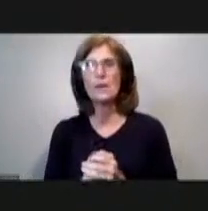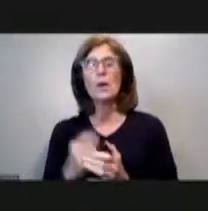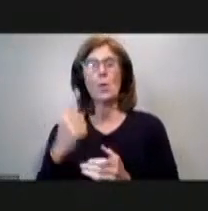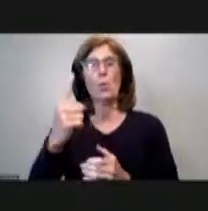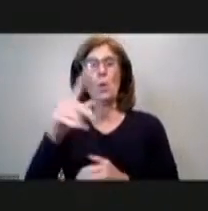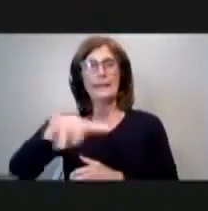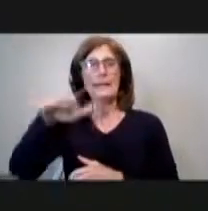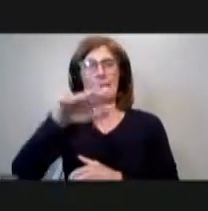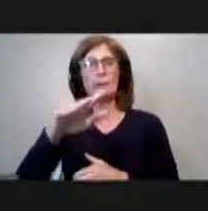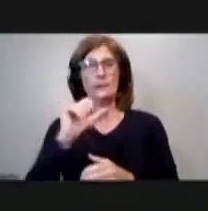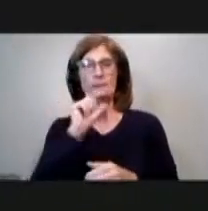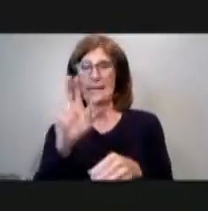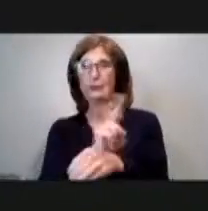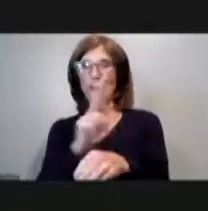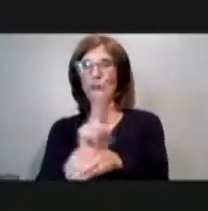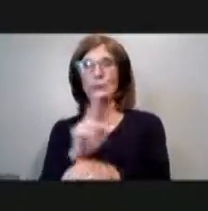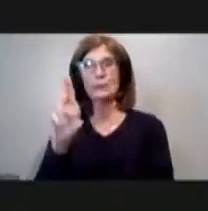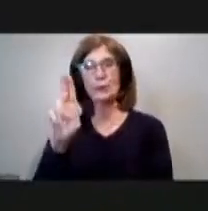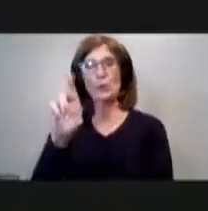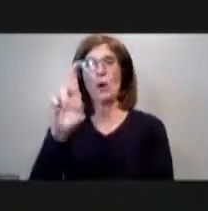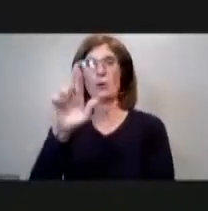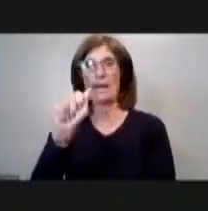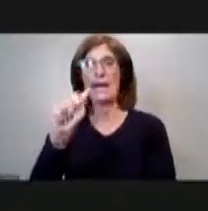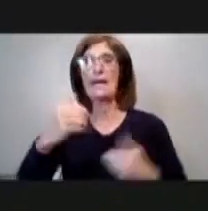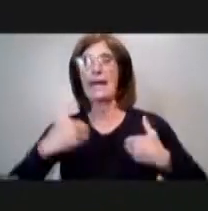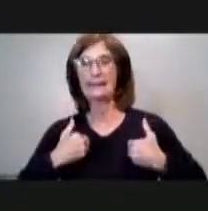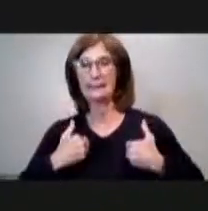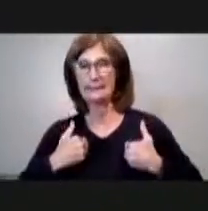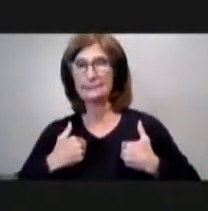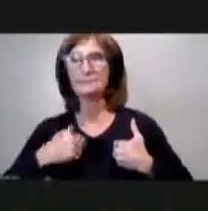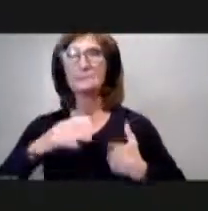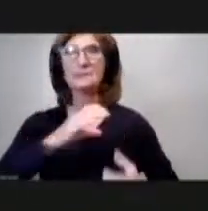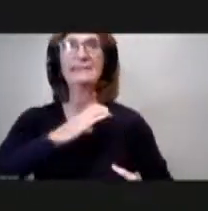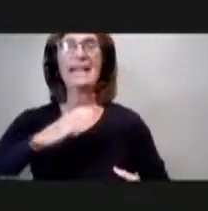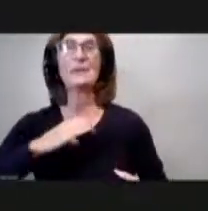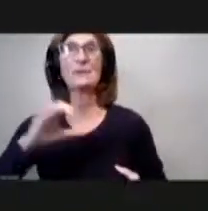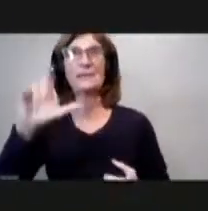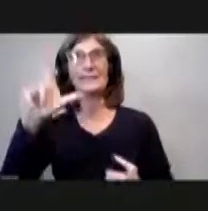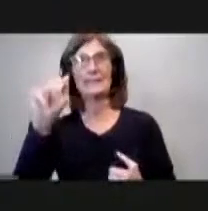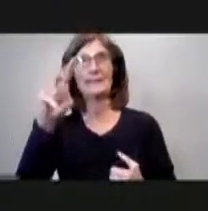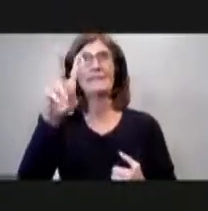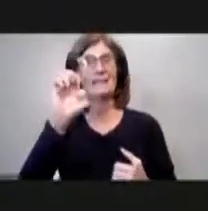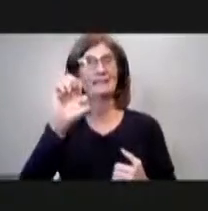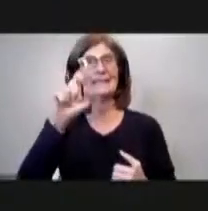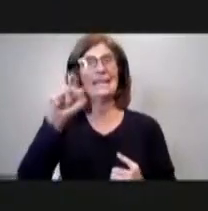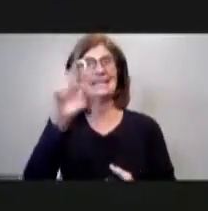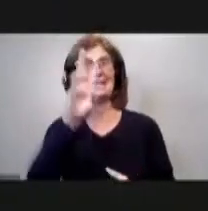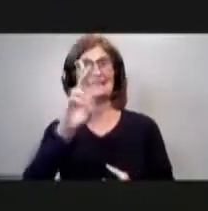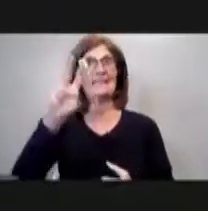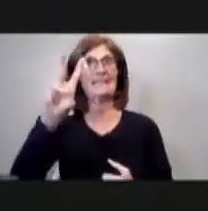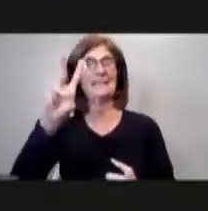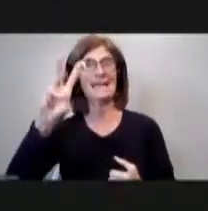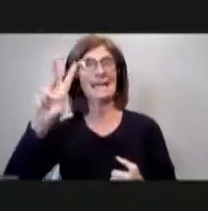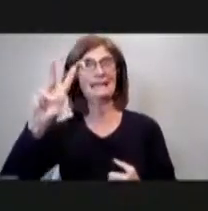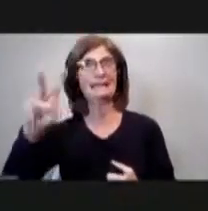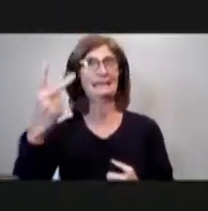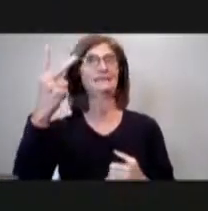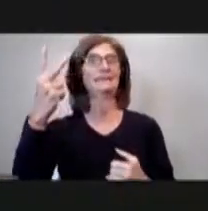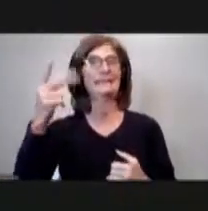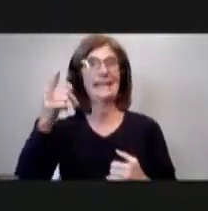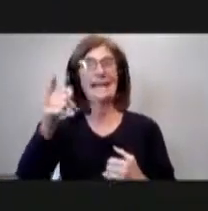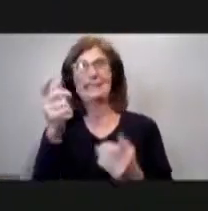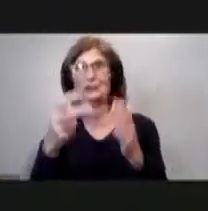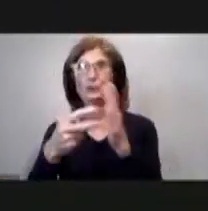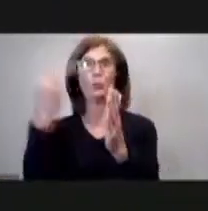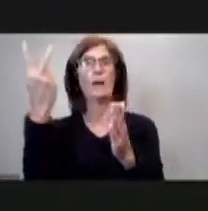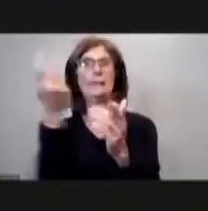um ura site um councilman lavelle at 62nd street which is twice as big as